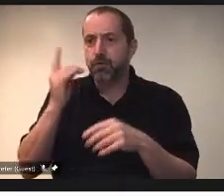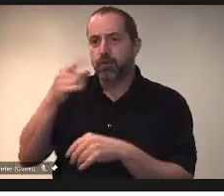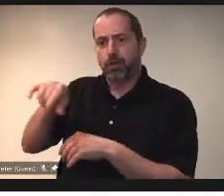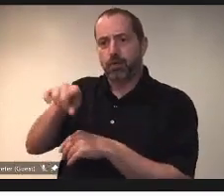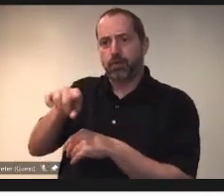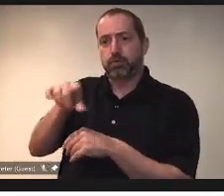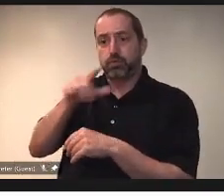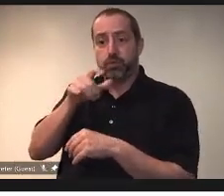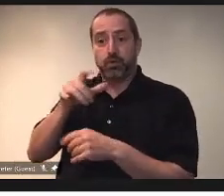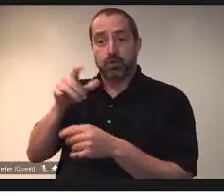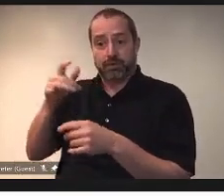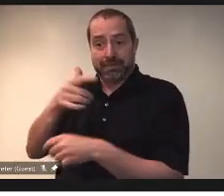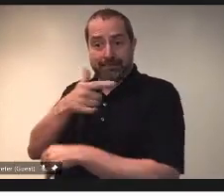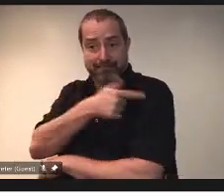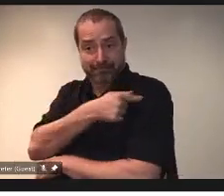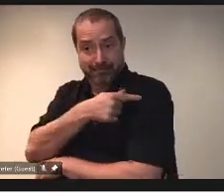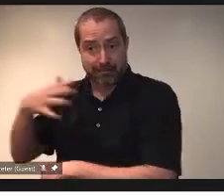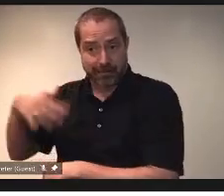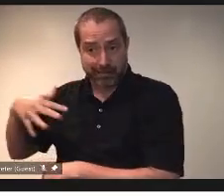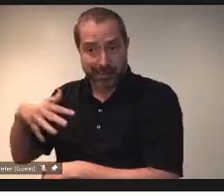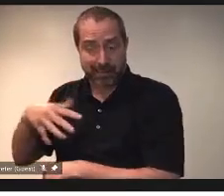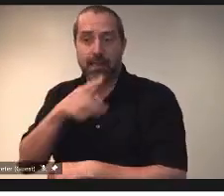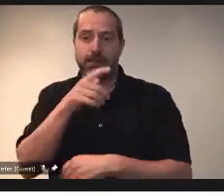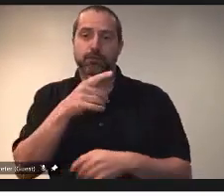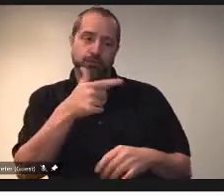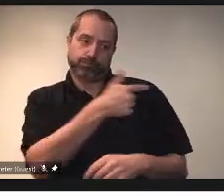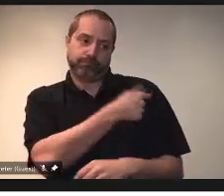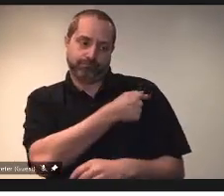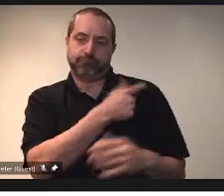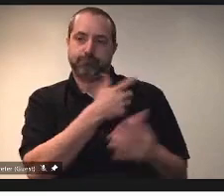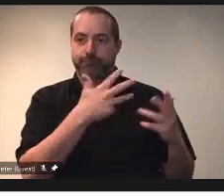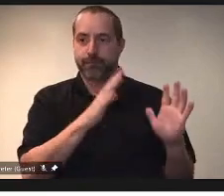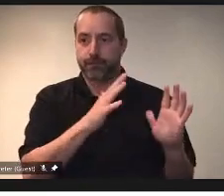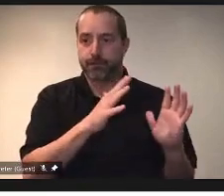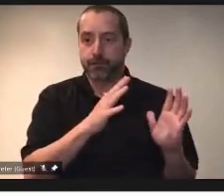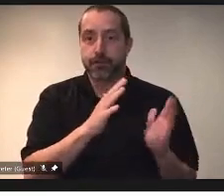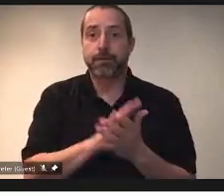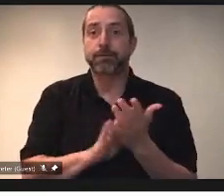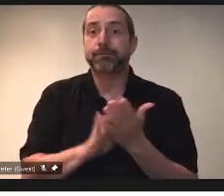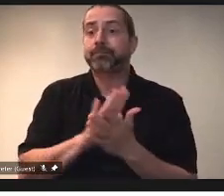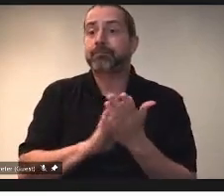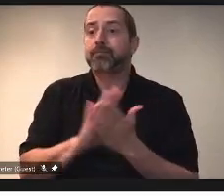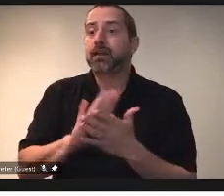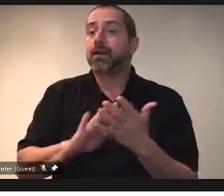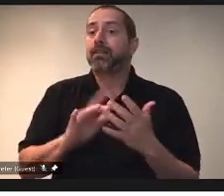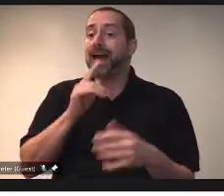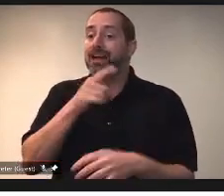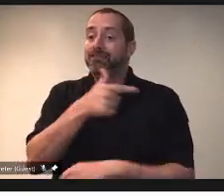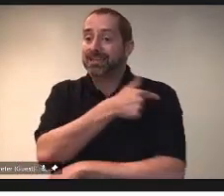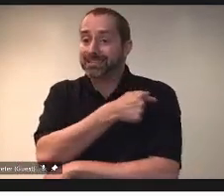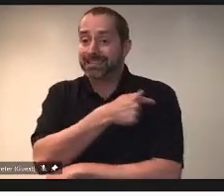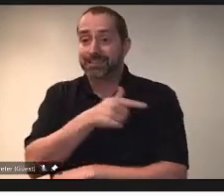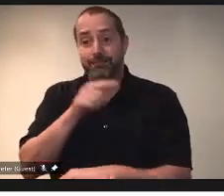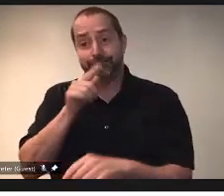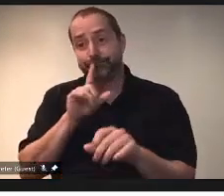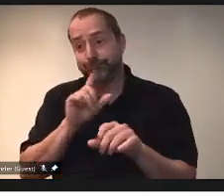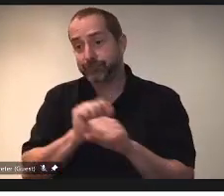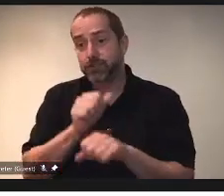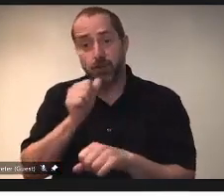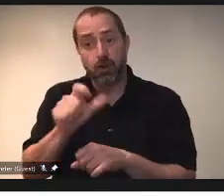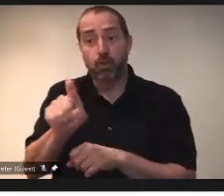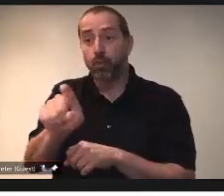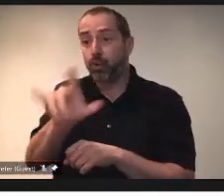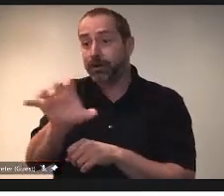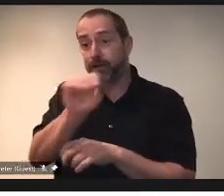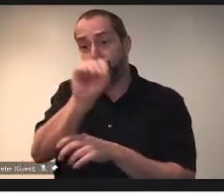with a reminder that while no vaccine is 100% effective and while the information we're looking at right now is for single